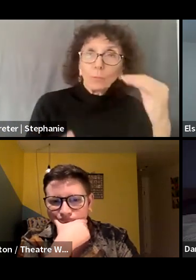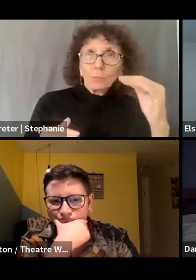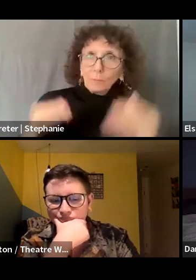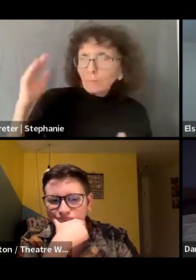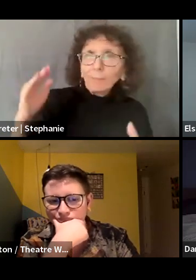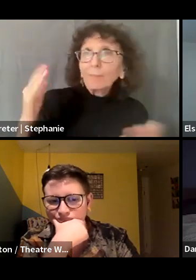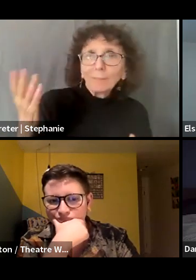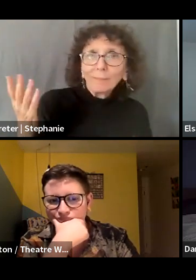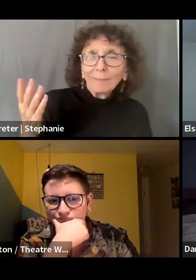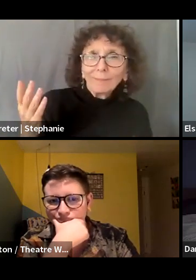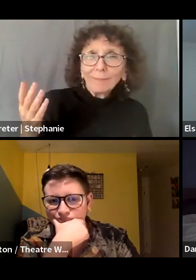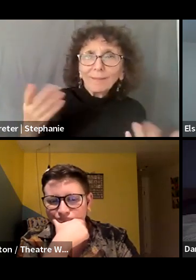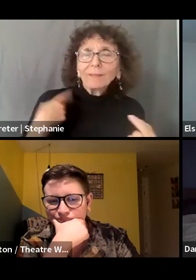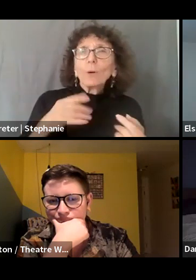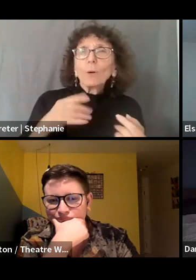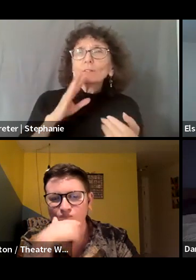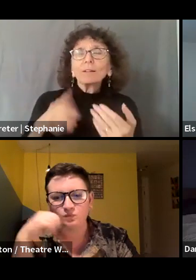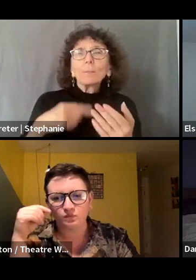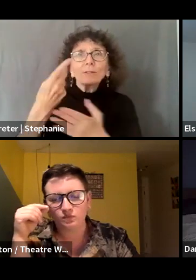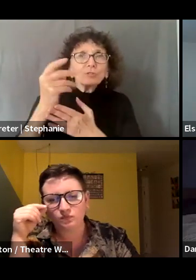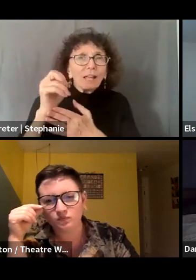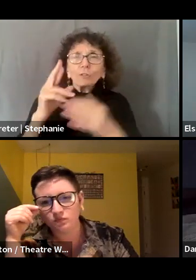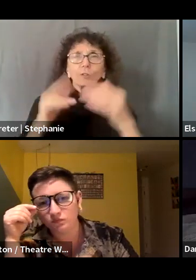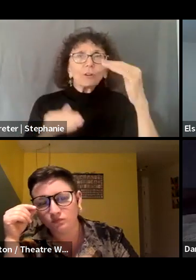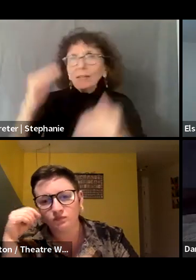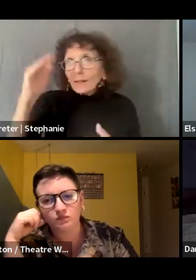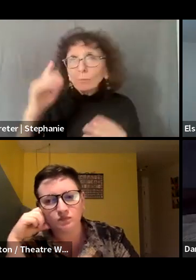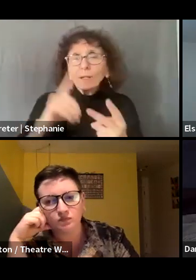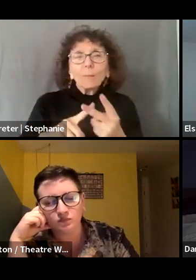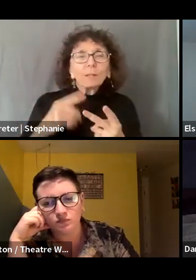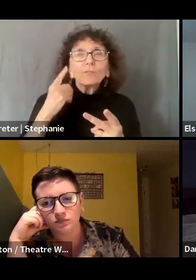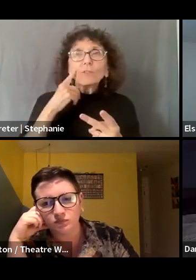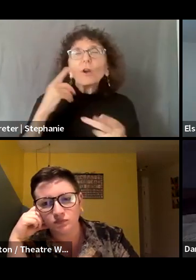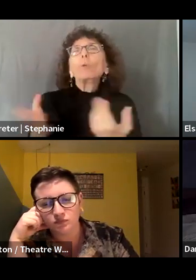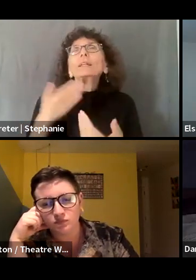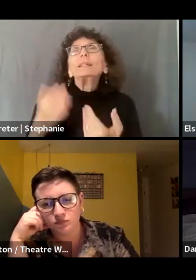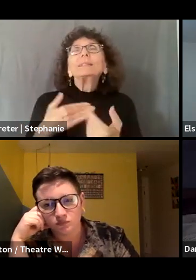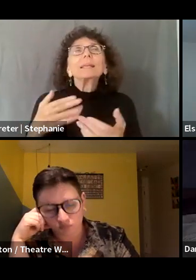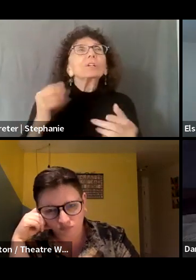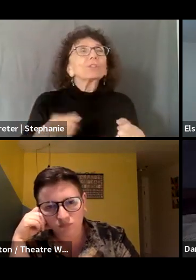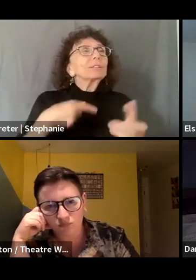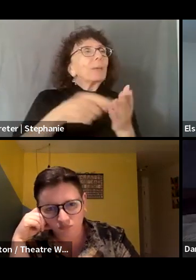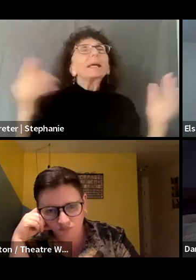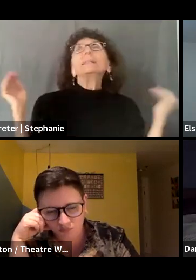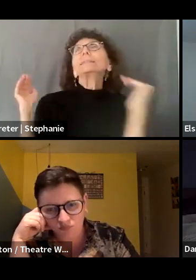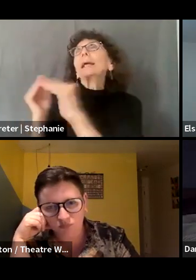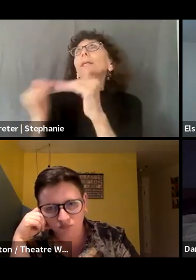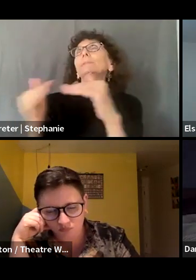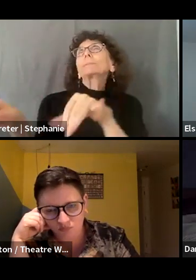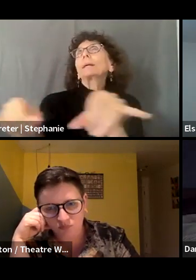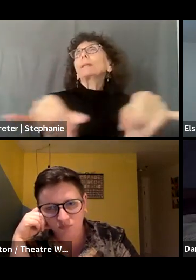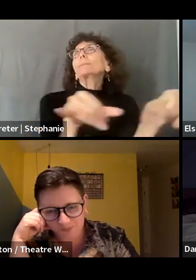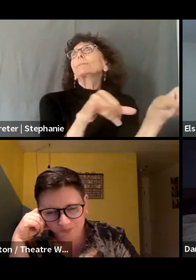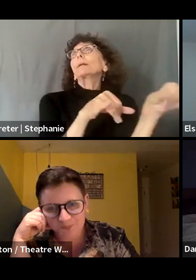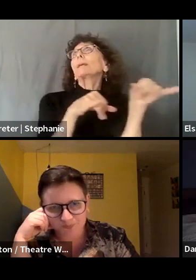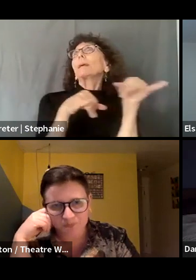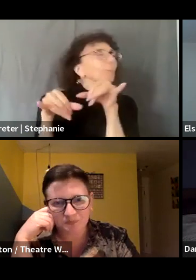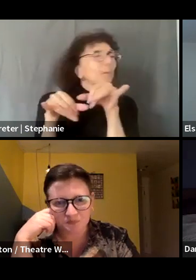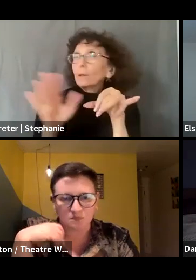there, but also to the like ways in which we think there's an easy bandaid that is not and isn't potentially causing more harm.